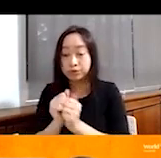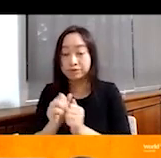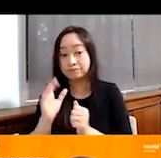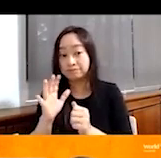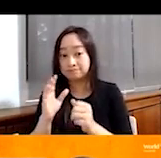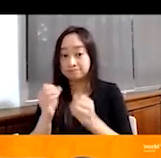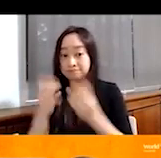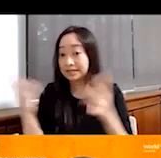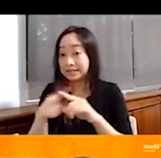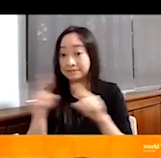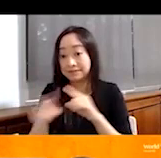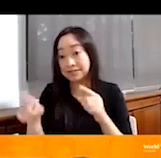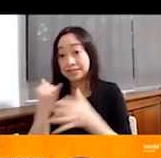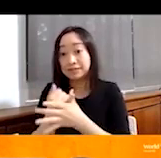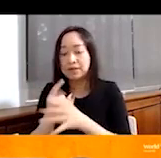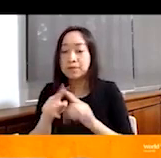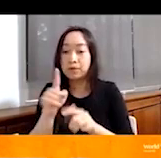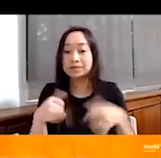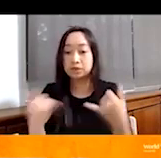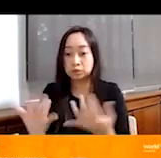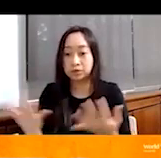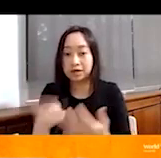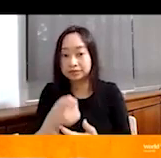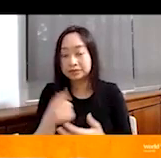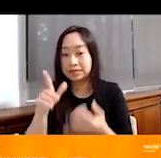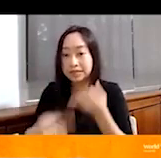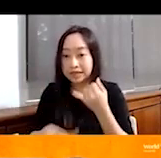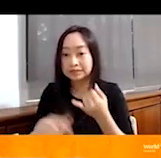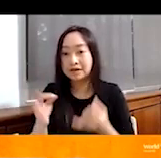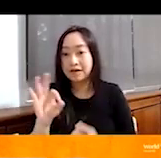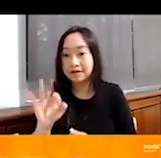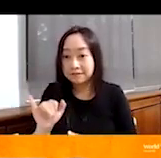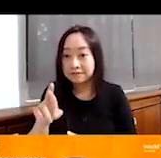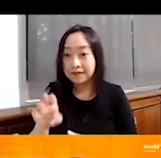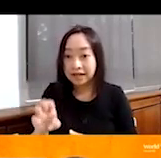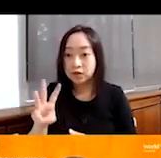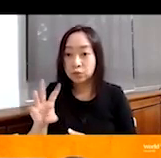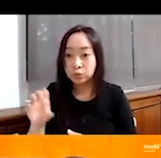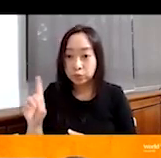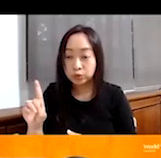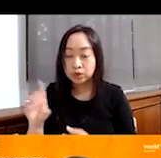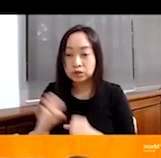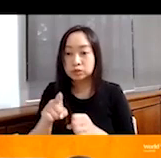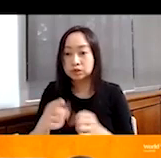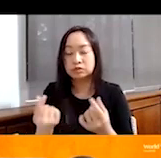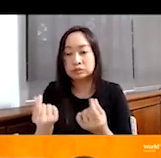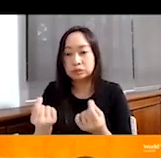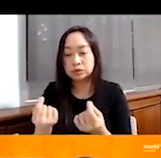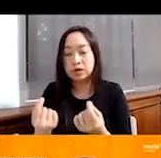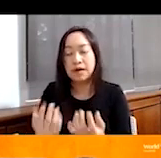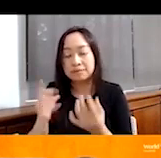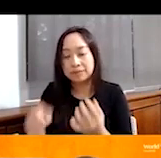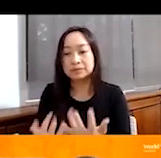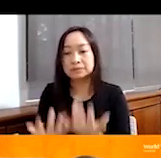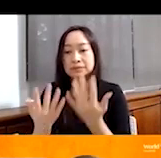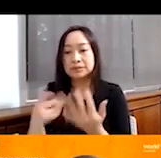different interventions. But one of the issues is that she lacks firewood sometimes in the winter. So she burns plastic. And you know, that is so bad